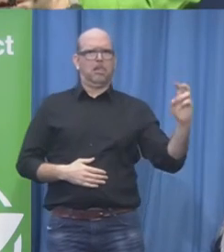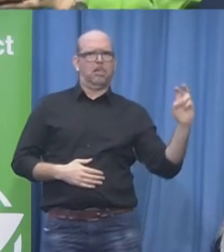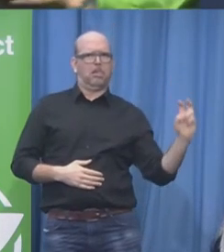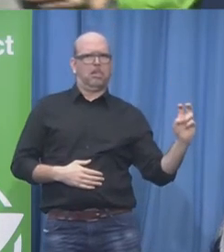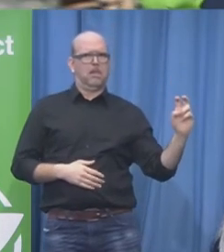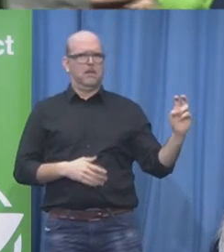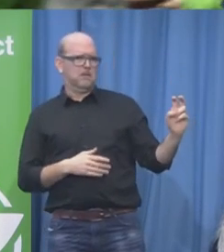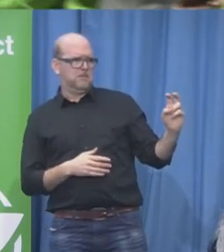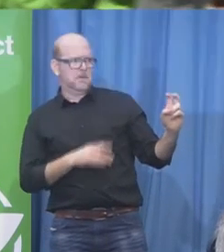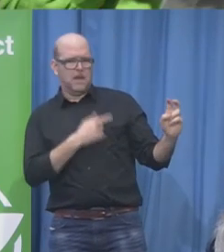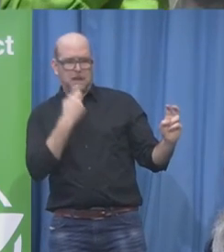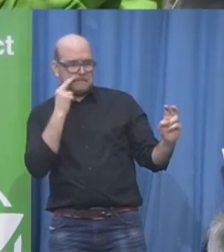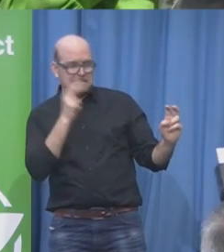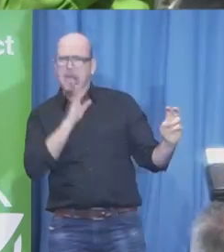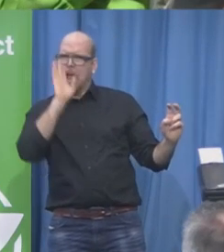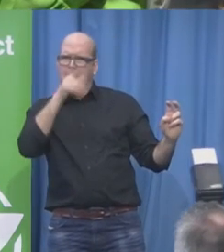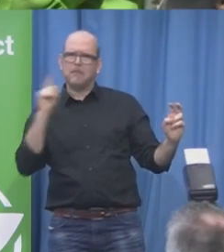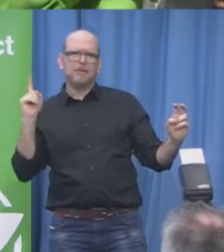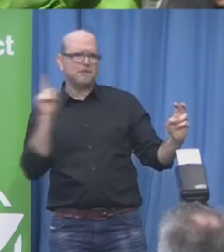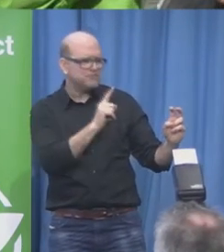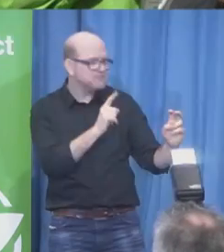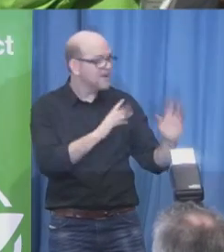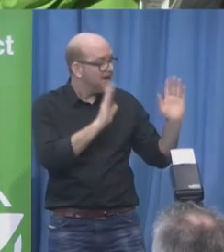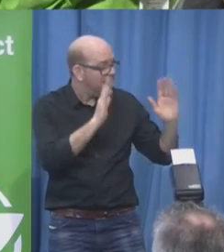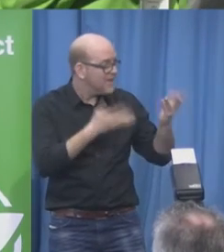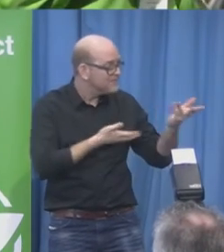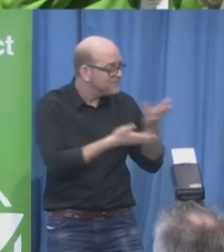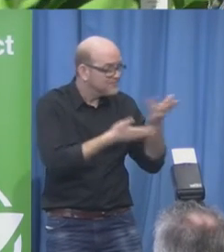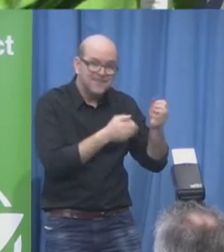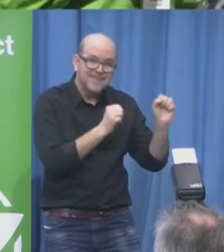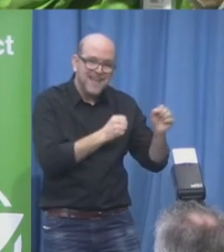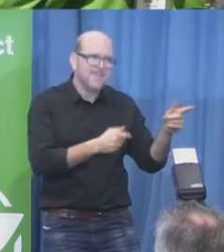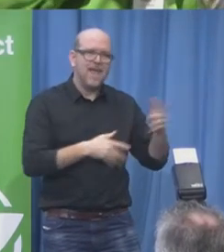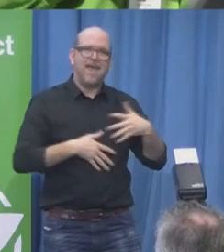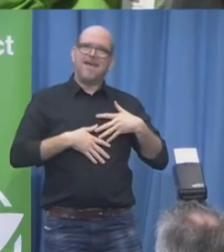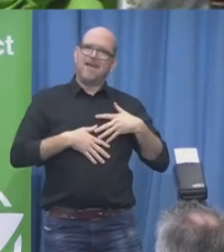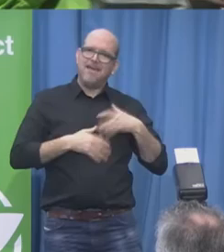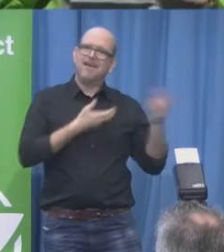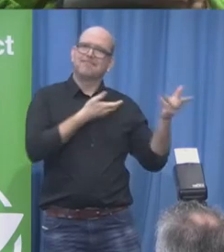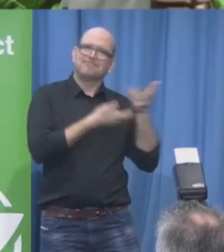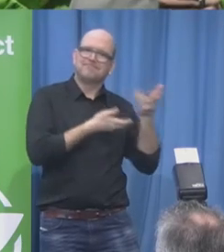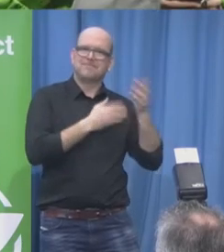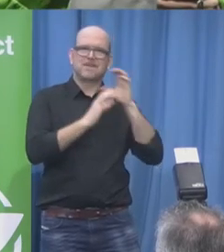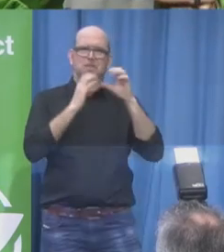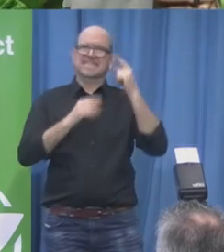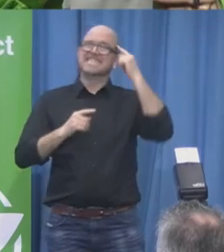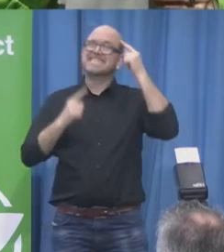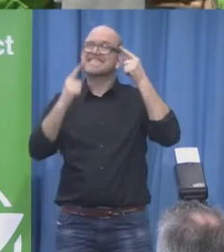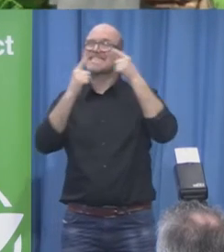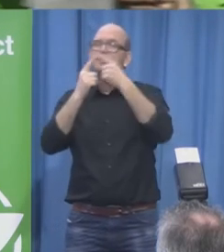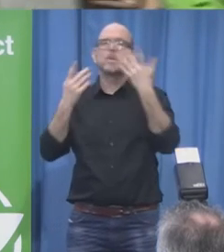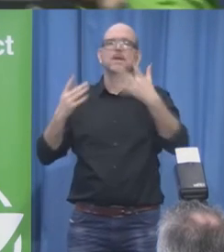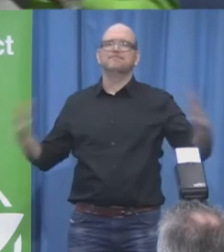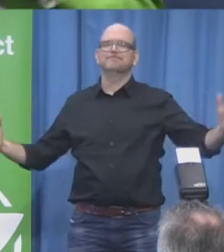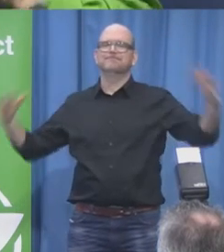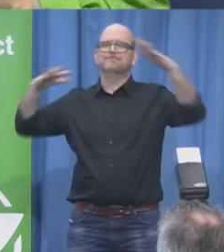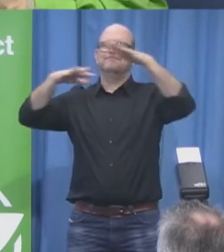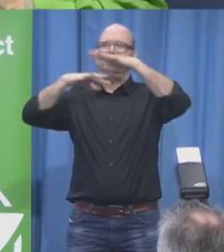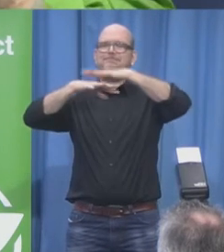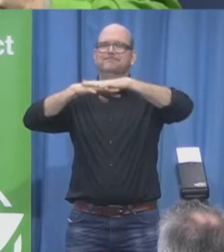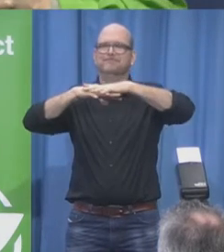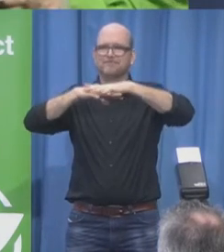offer your name if they would like to have a conversation this is really inclusion at its best make sure we include